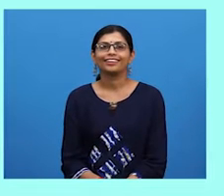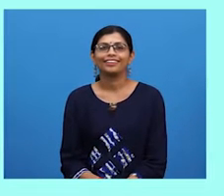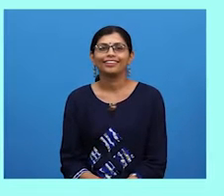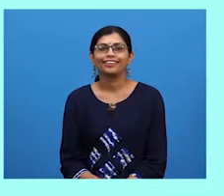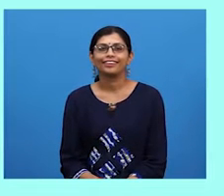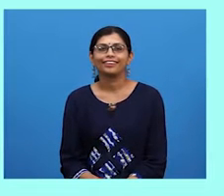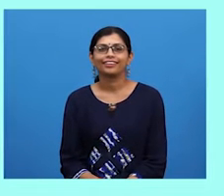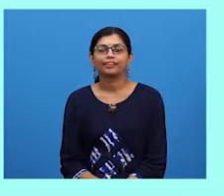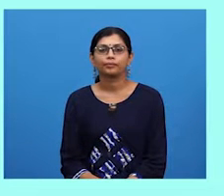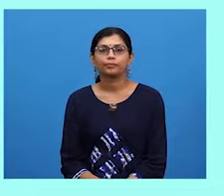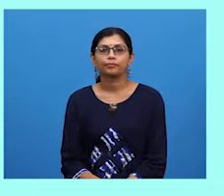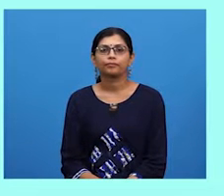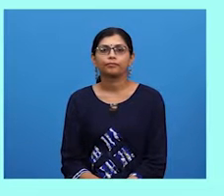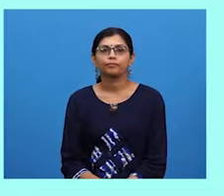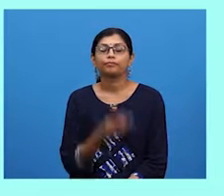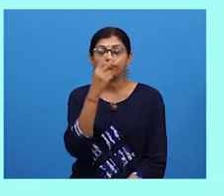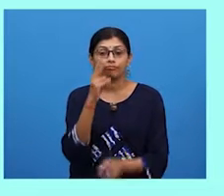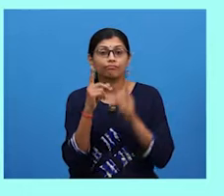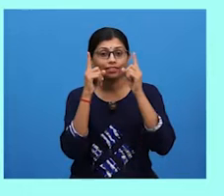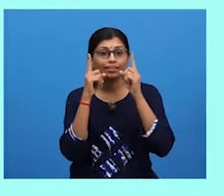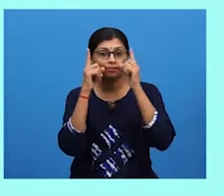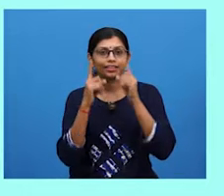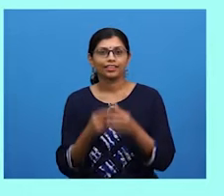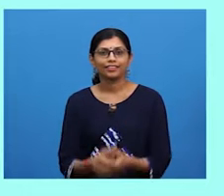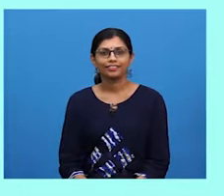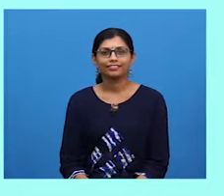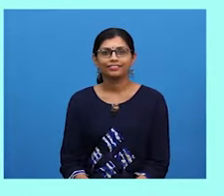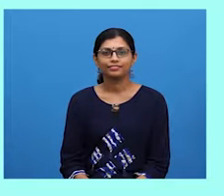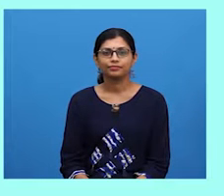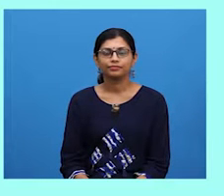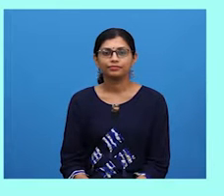at the screen. I have highlighted it for you.